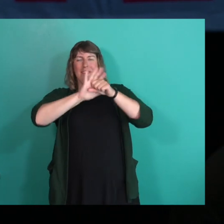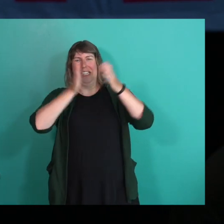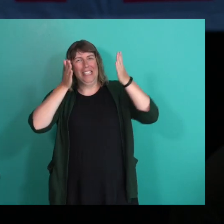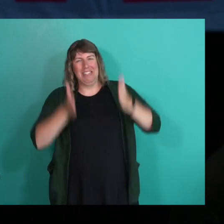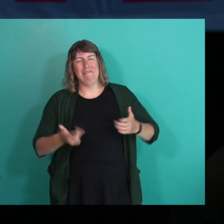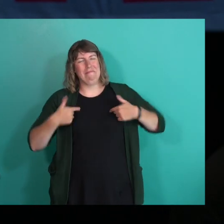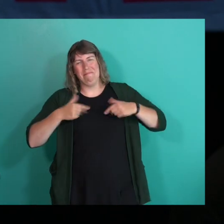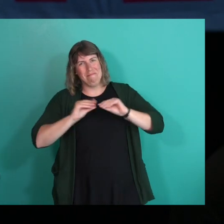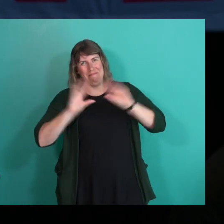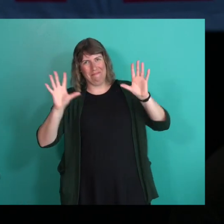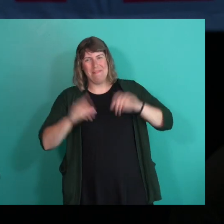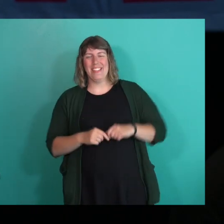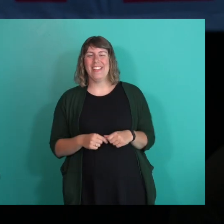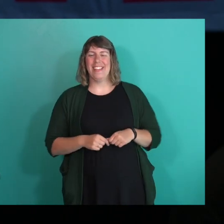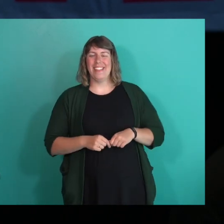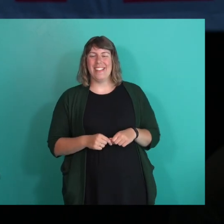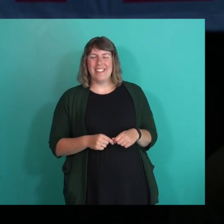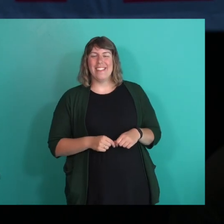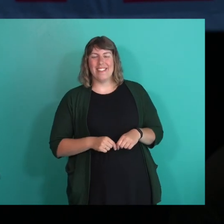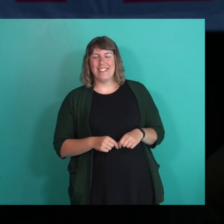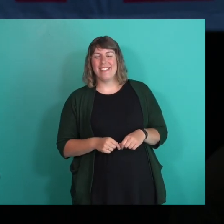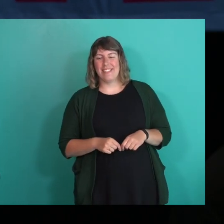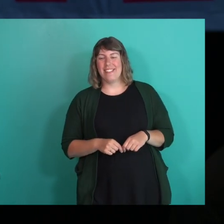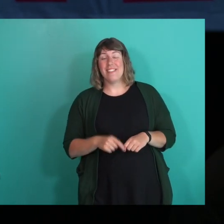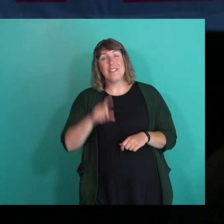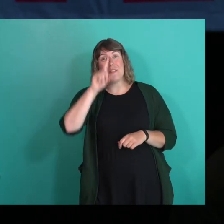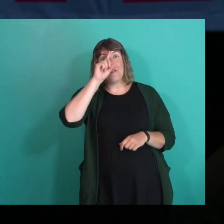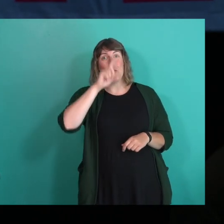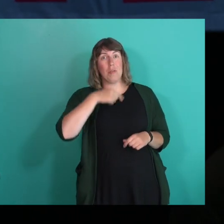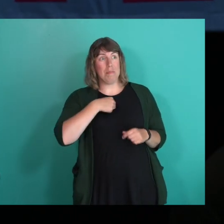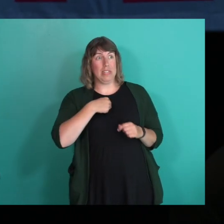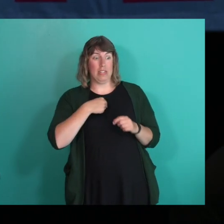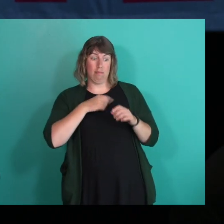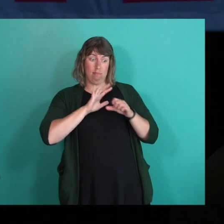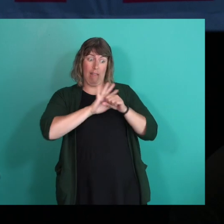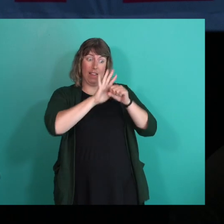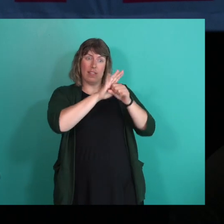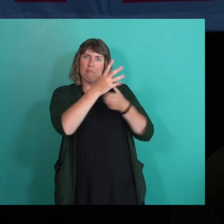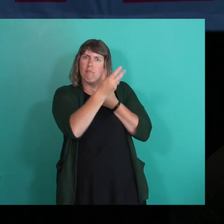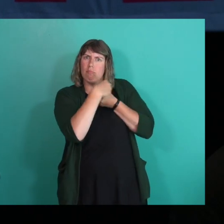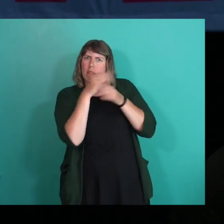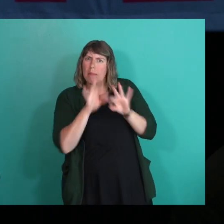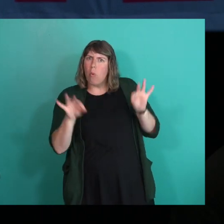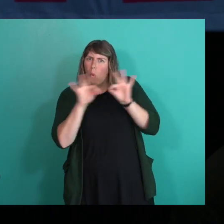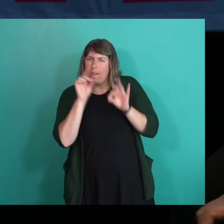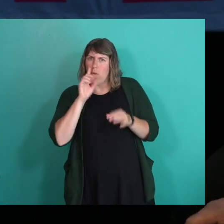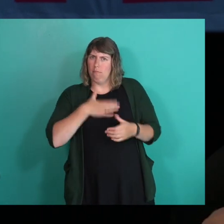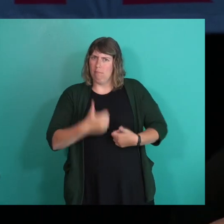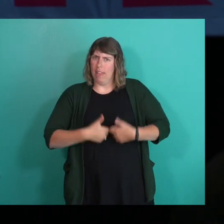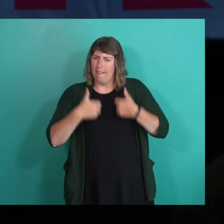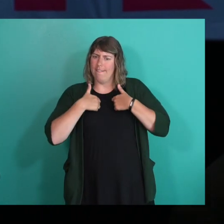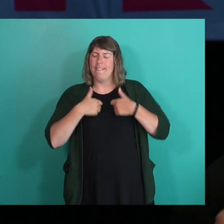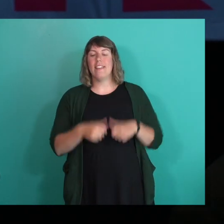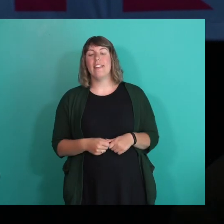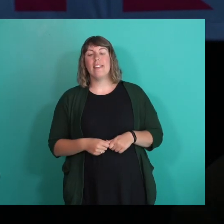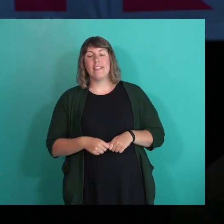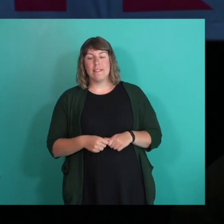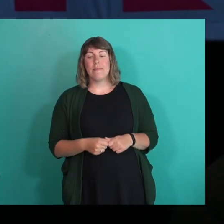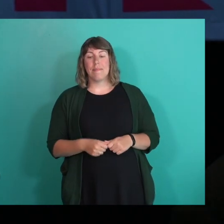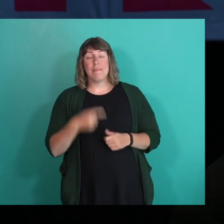so that to me is an area of my life that's really important. And I also believe it's